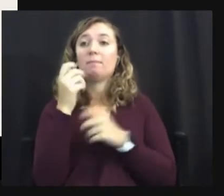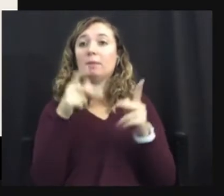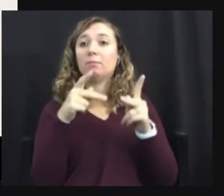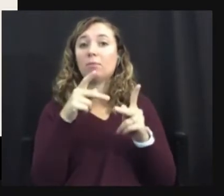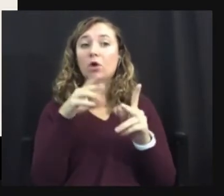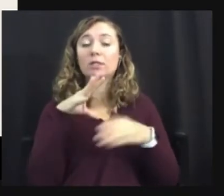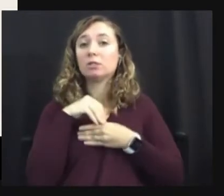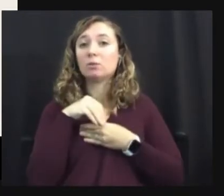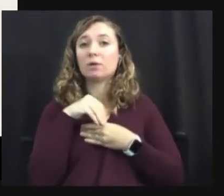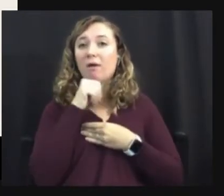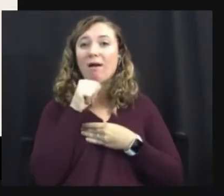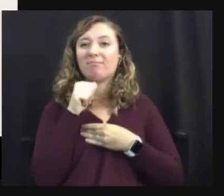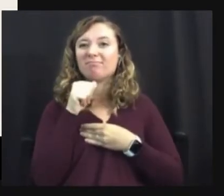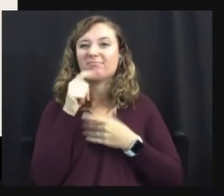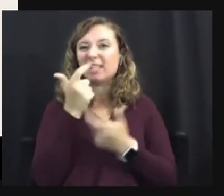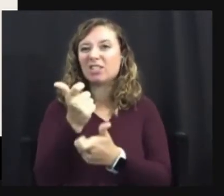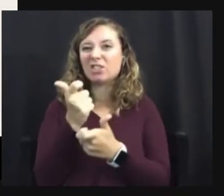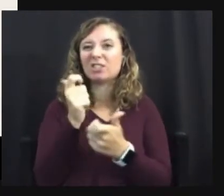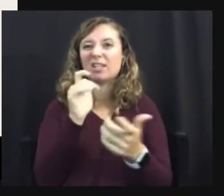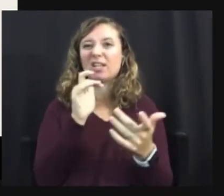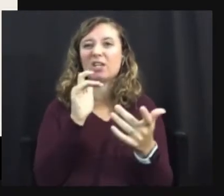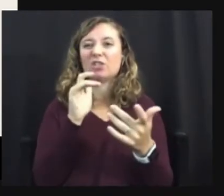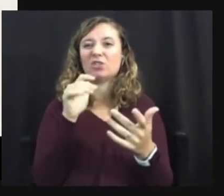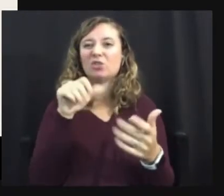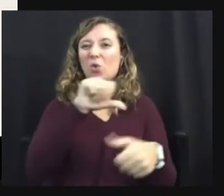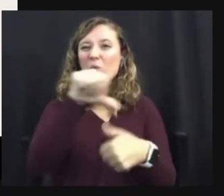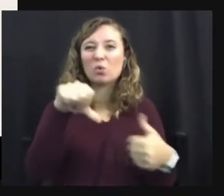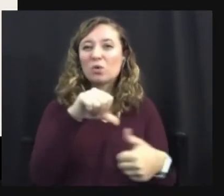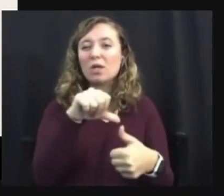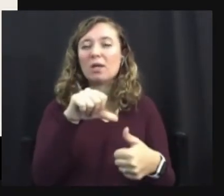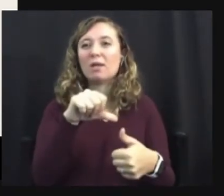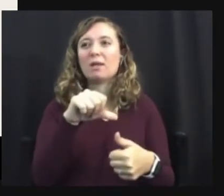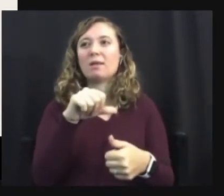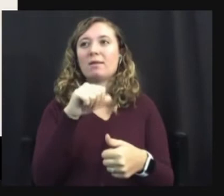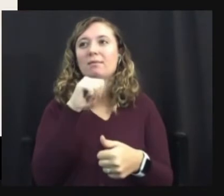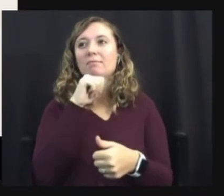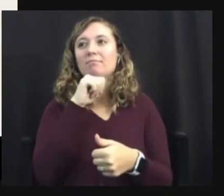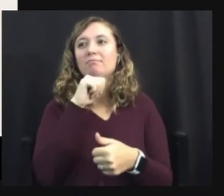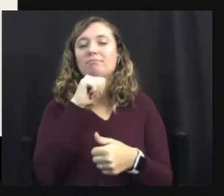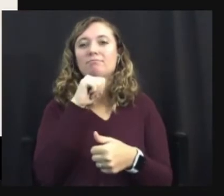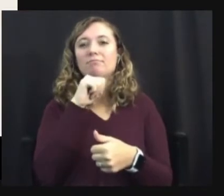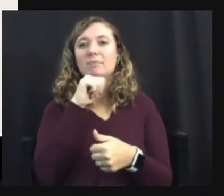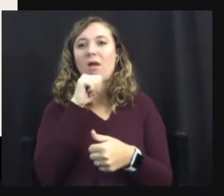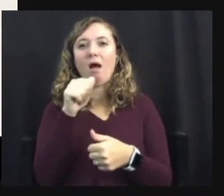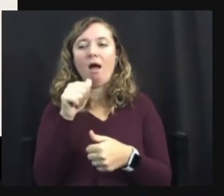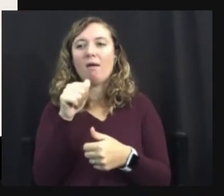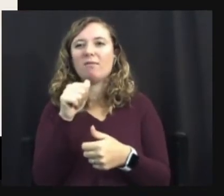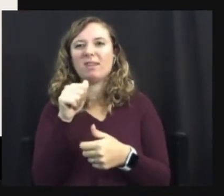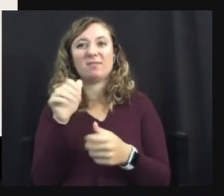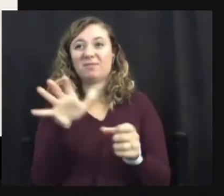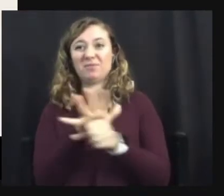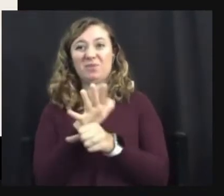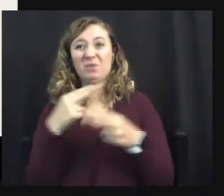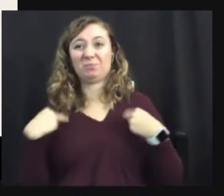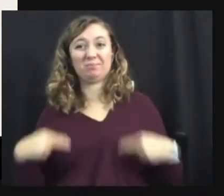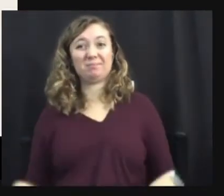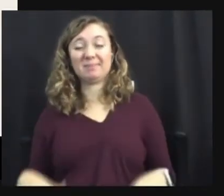lost in our own worlds, that we weren't even full humans, um, sadly. Um,